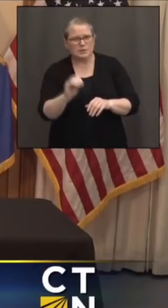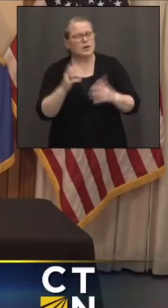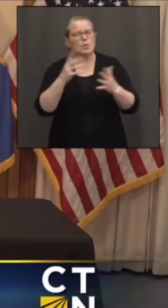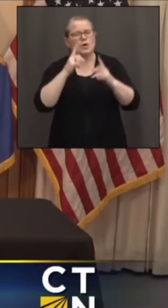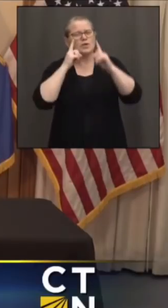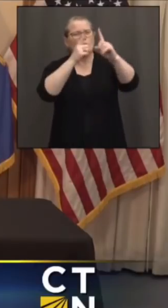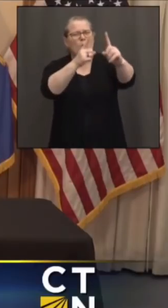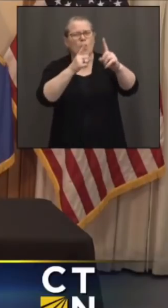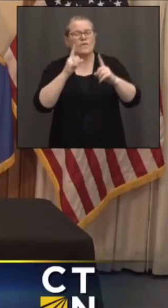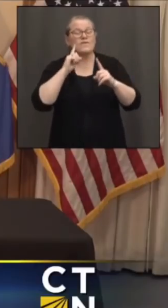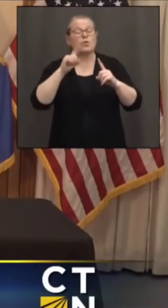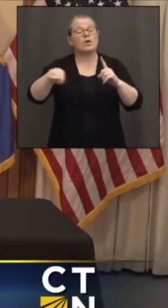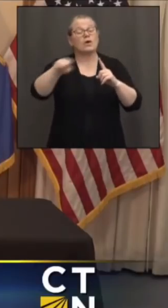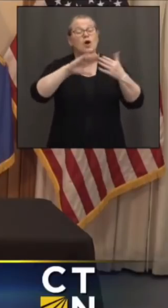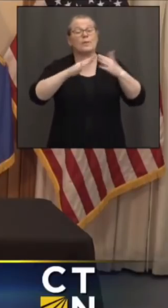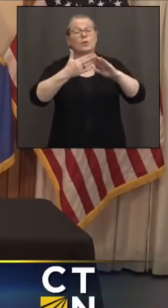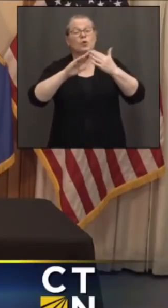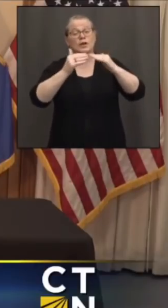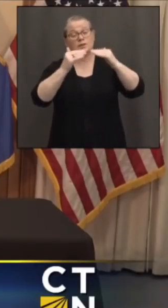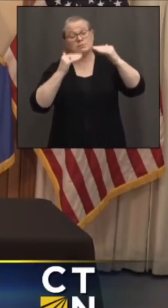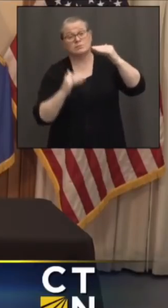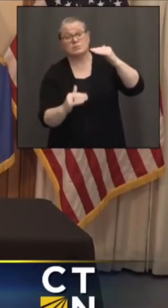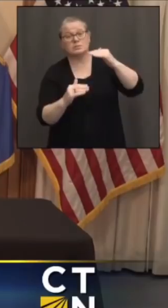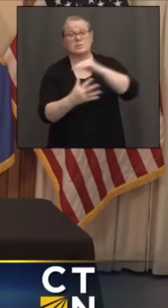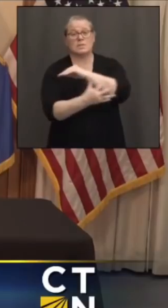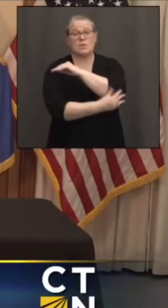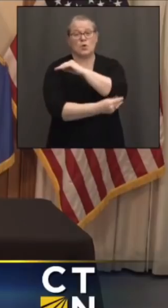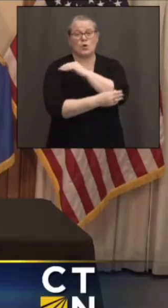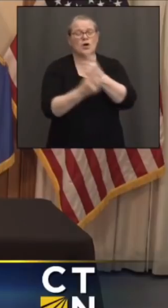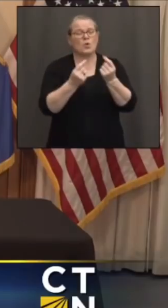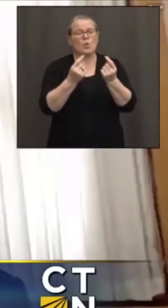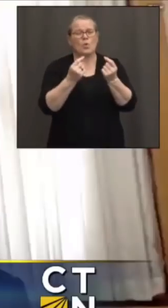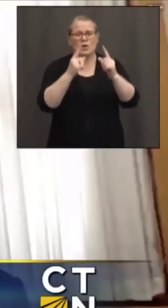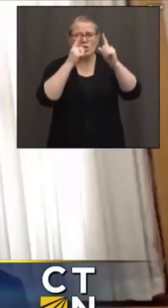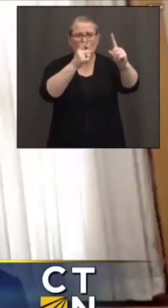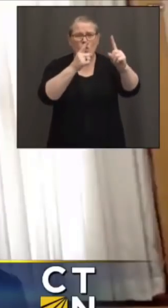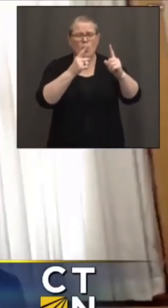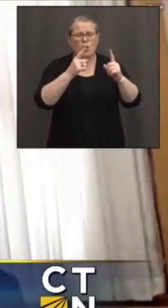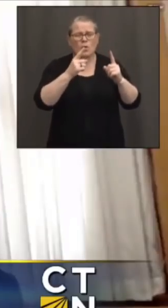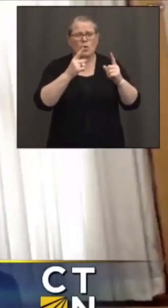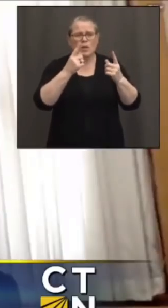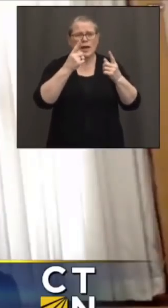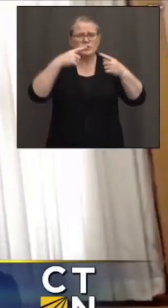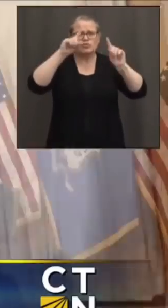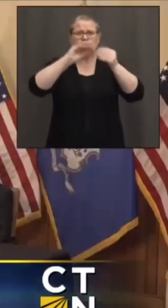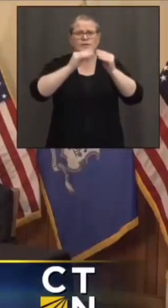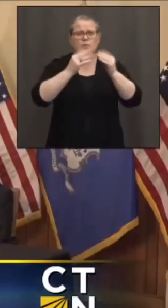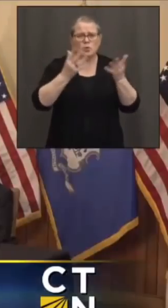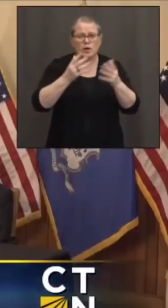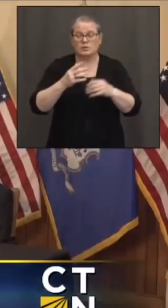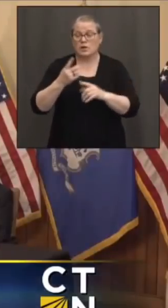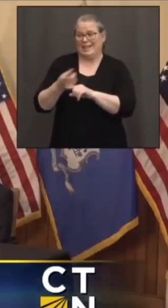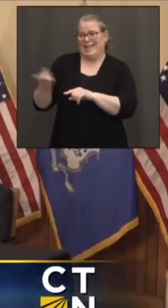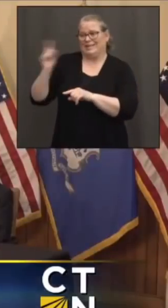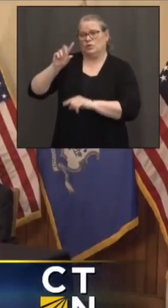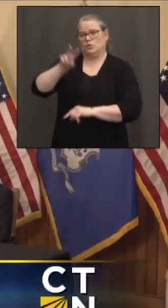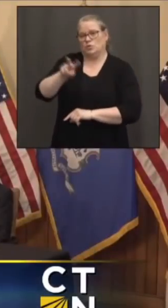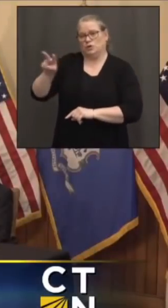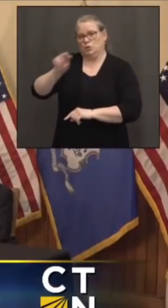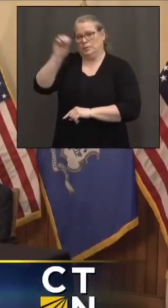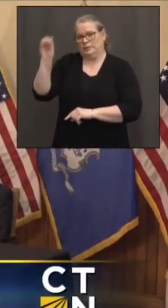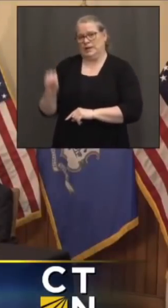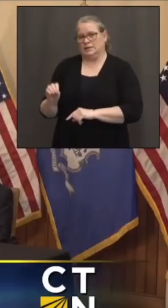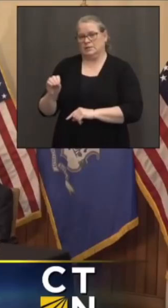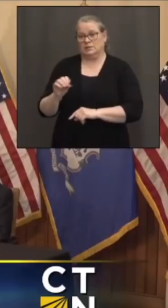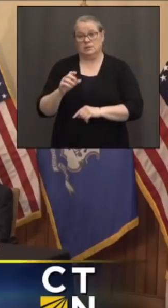was and what we achieved. Last week was 22 percent, Paul. 22 percent. OK, so out